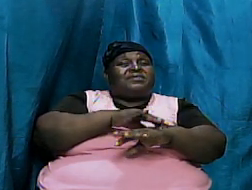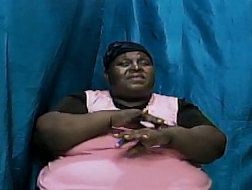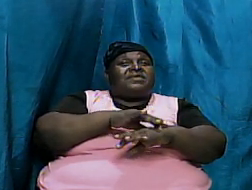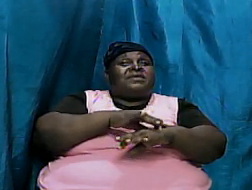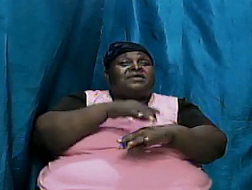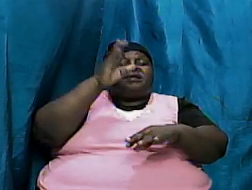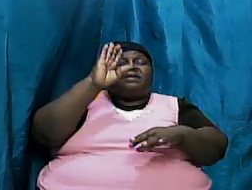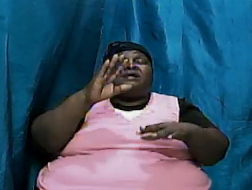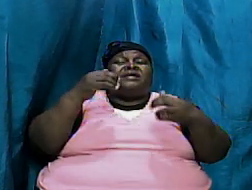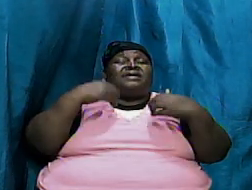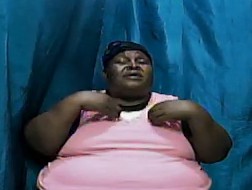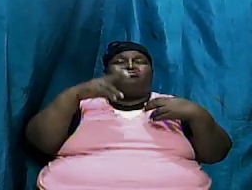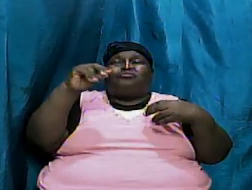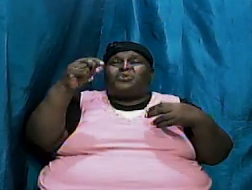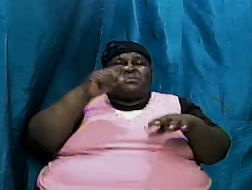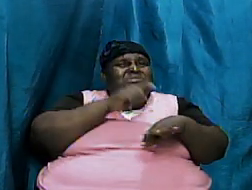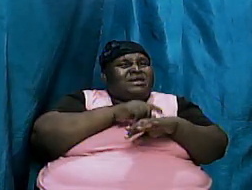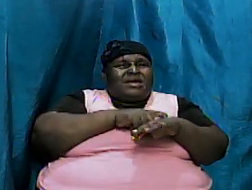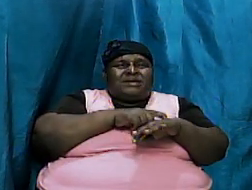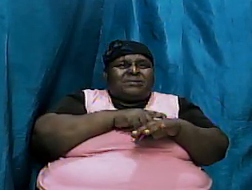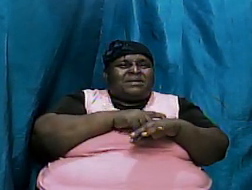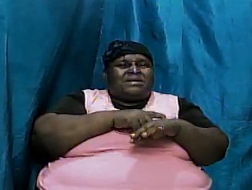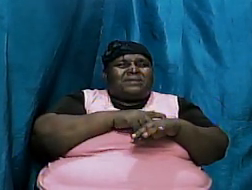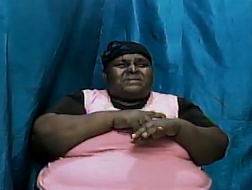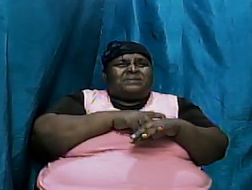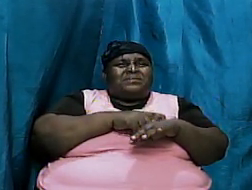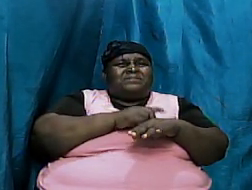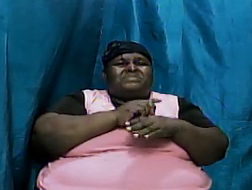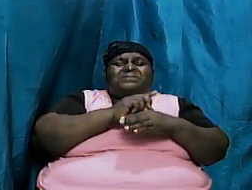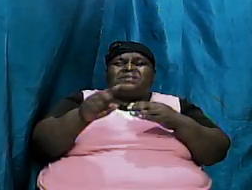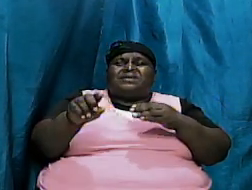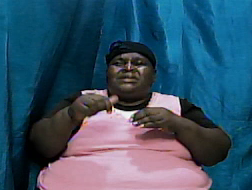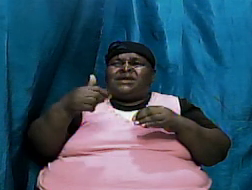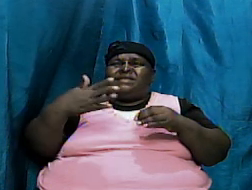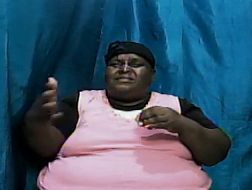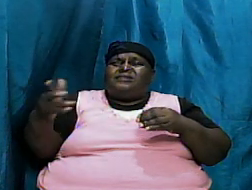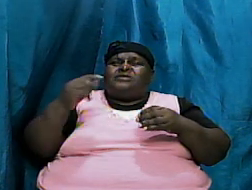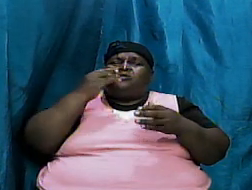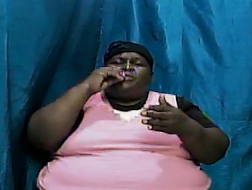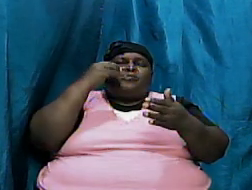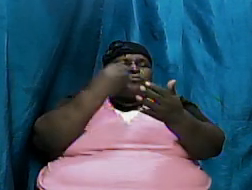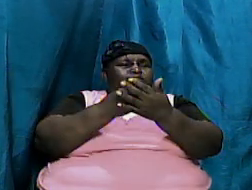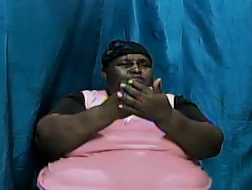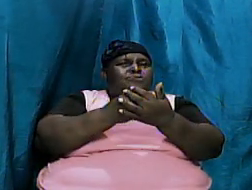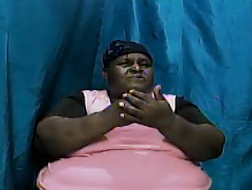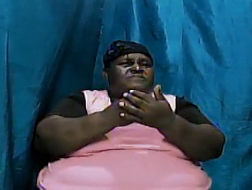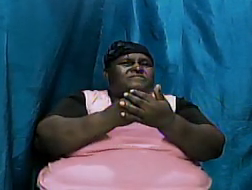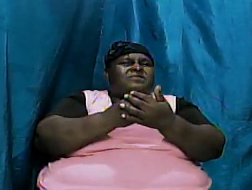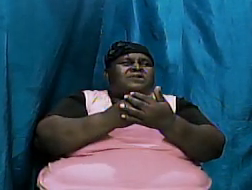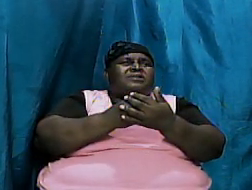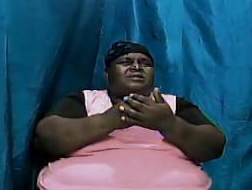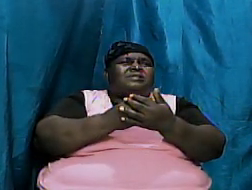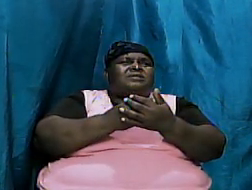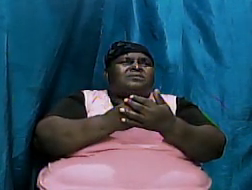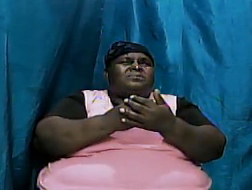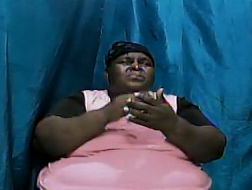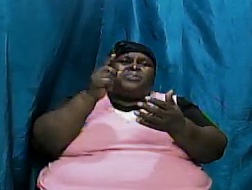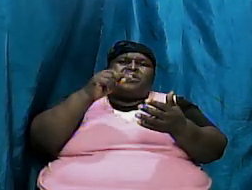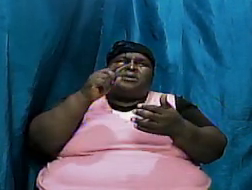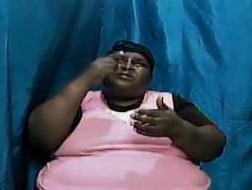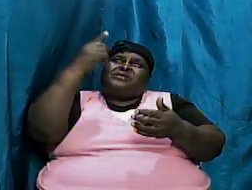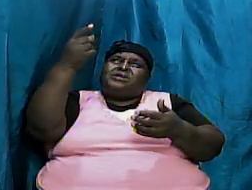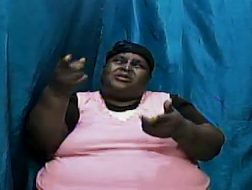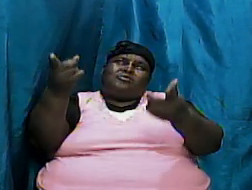time did anything to try to prove to us his existence where he came from